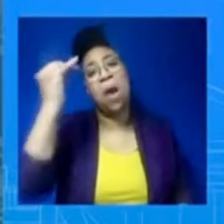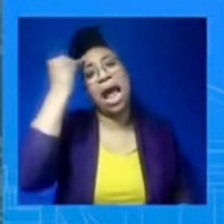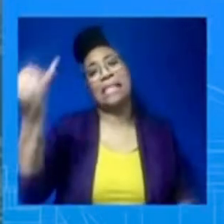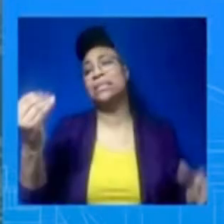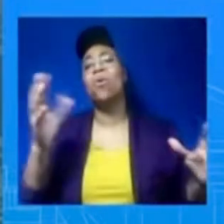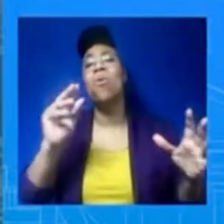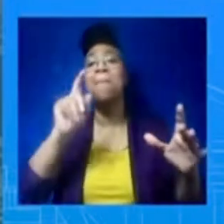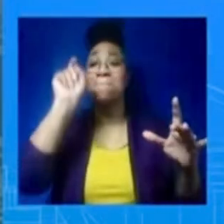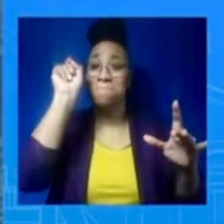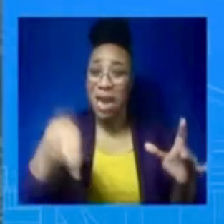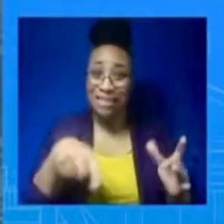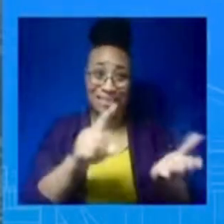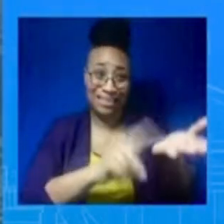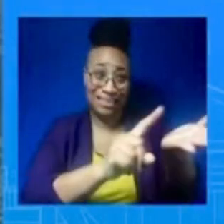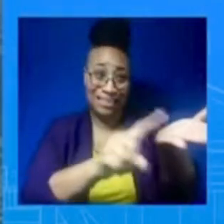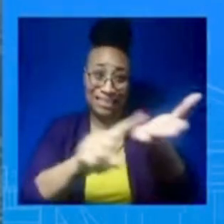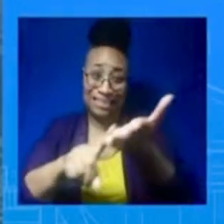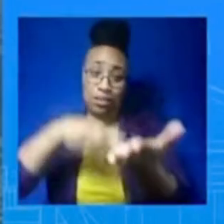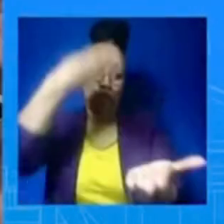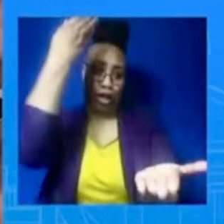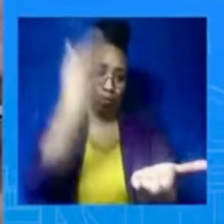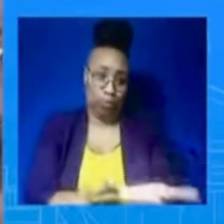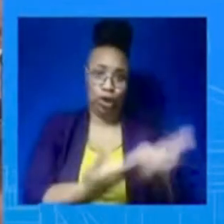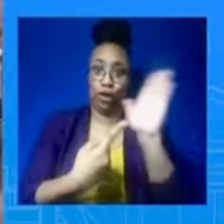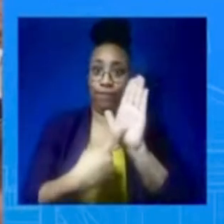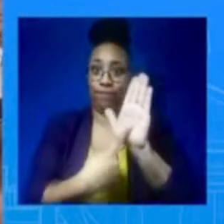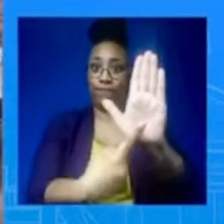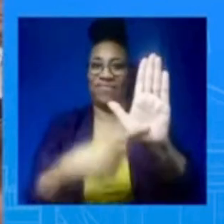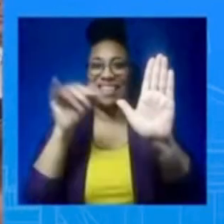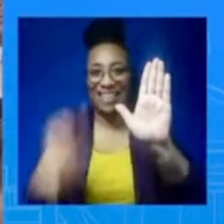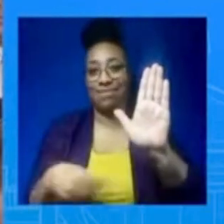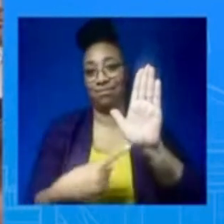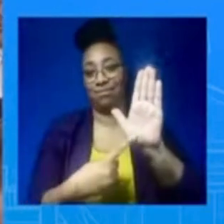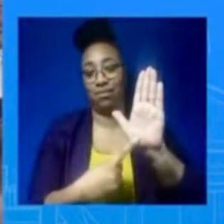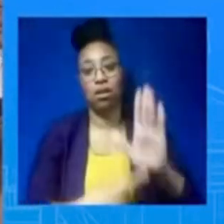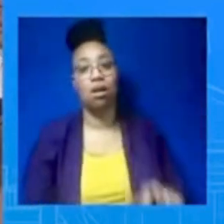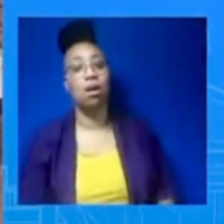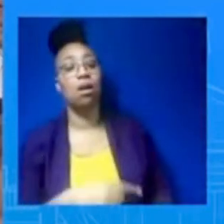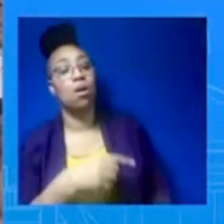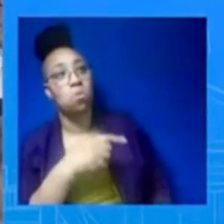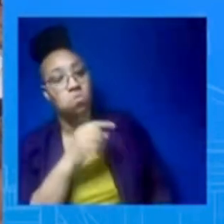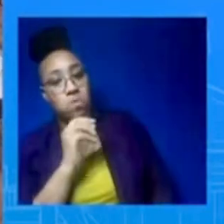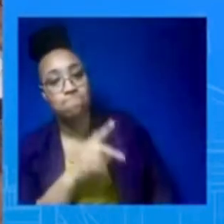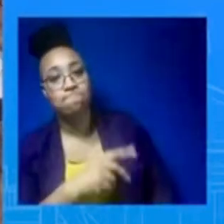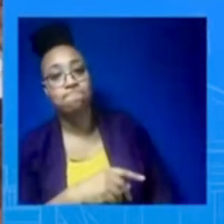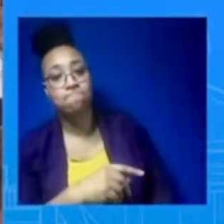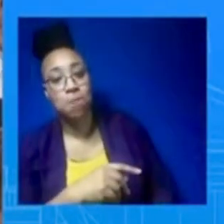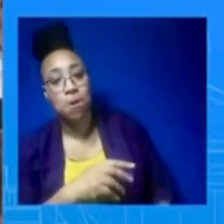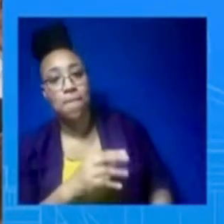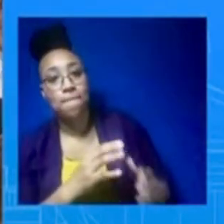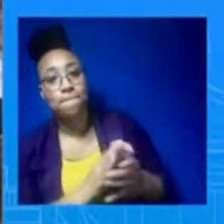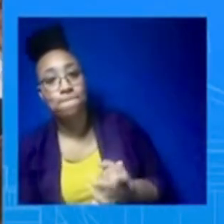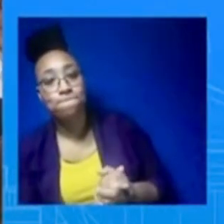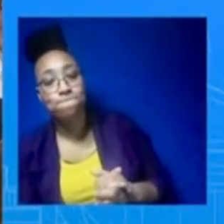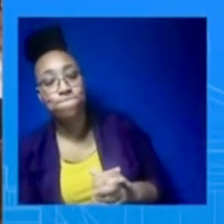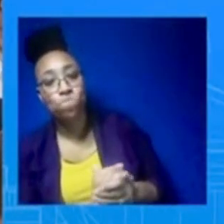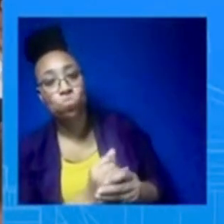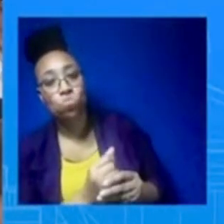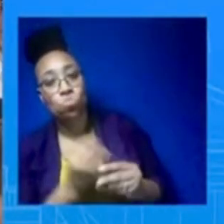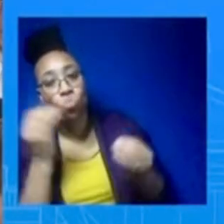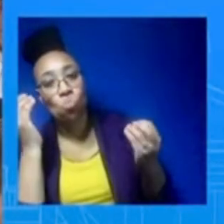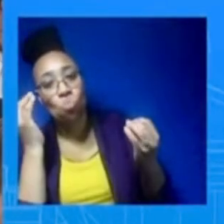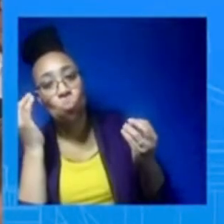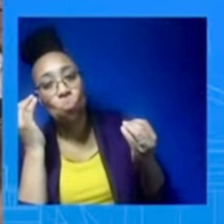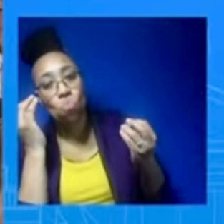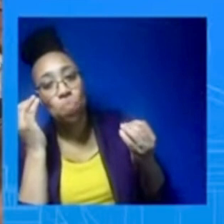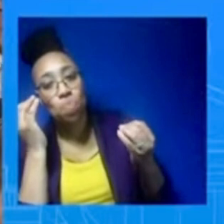analysis on this, and that's their leading explanation. So you have tried to portray this entire sequence of events as one in